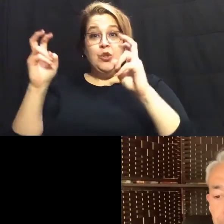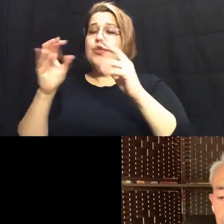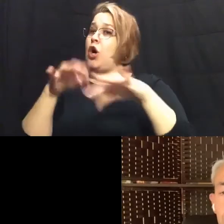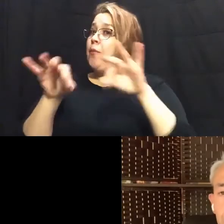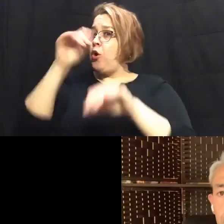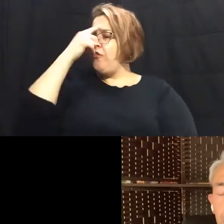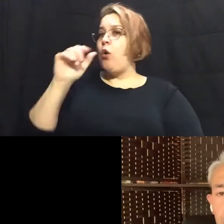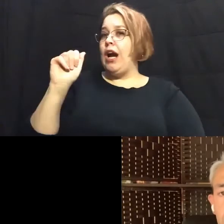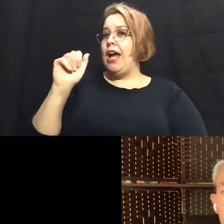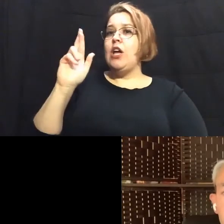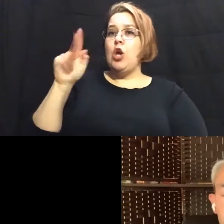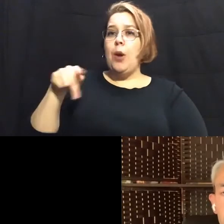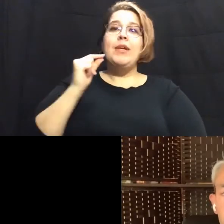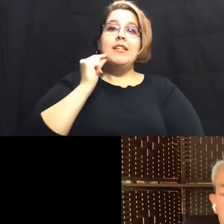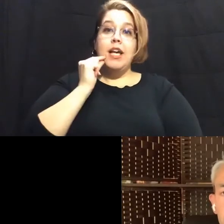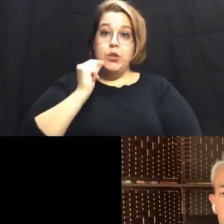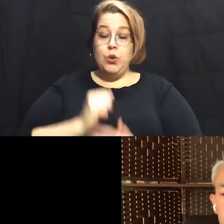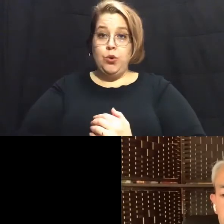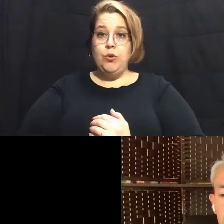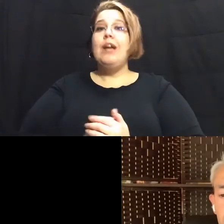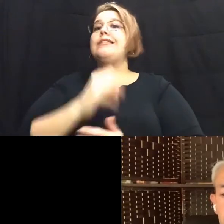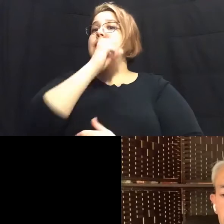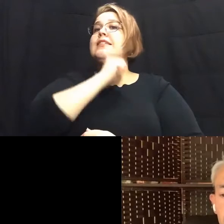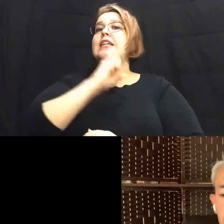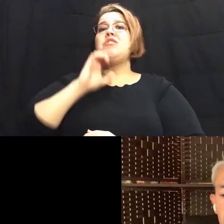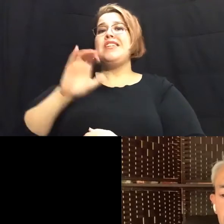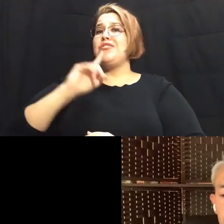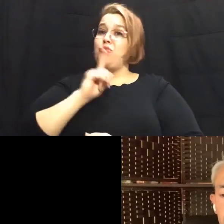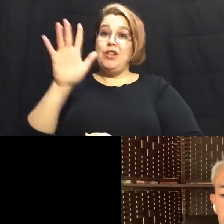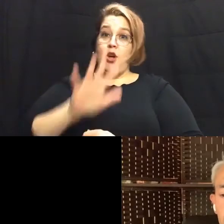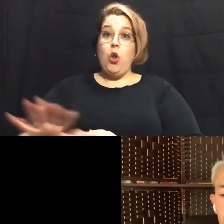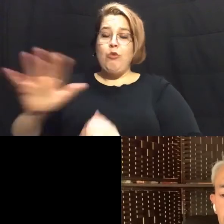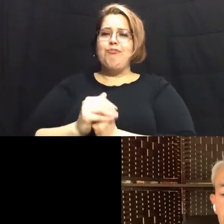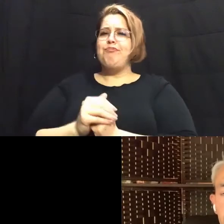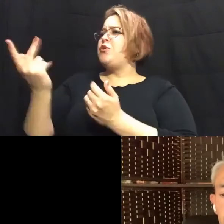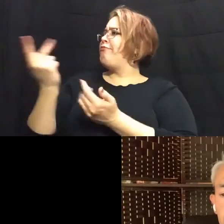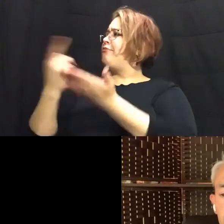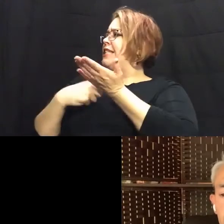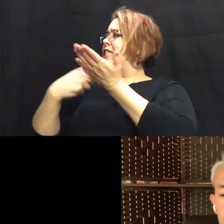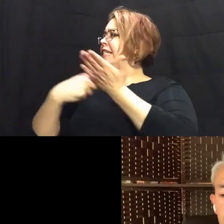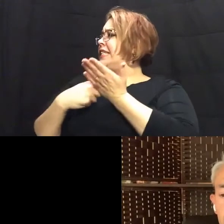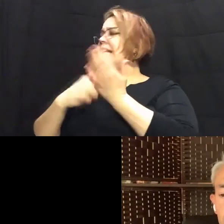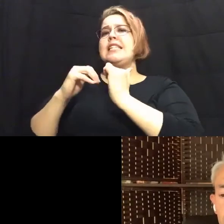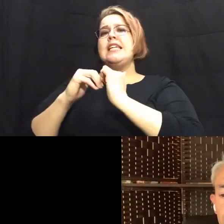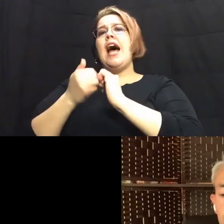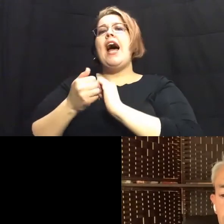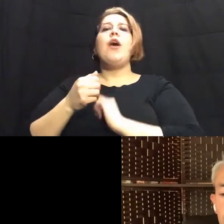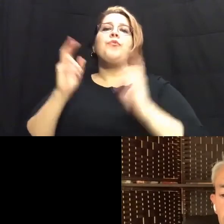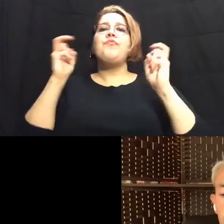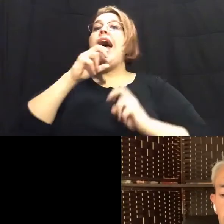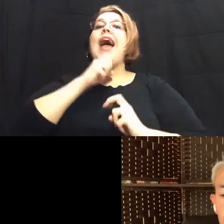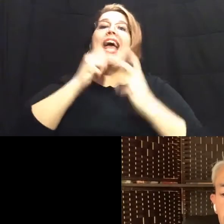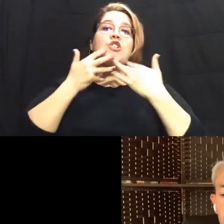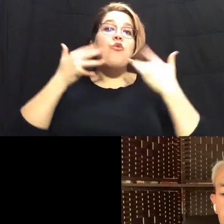san antonio and um seniors everywhere so let's talk a little bit about how age-friendly you see san